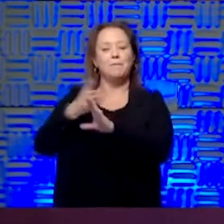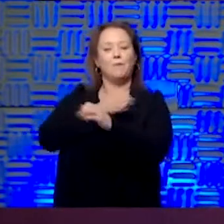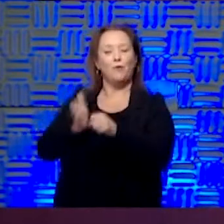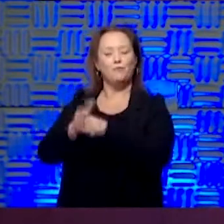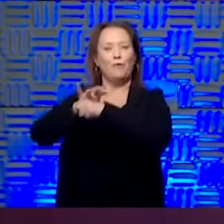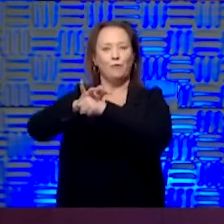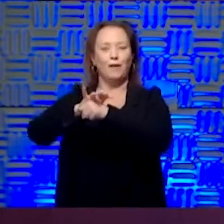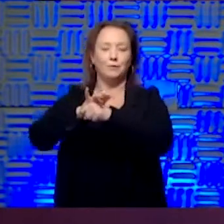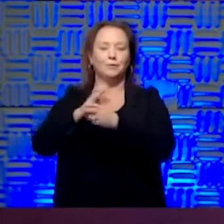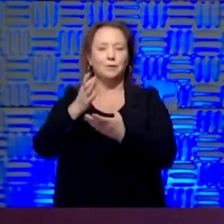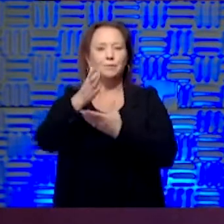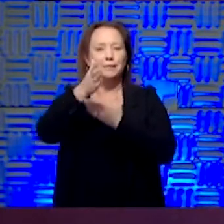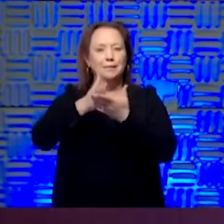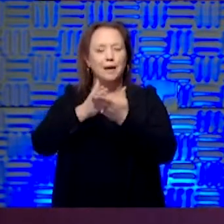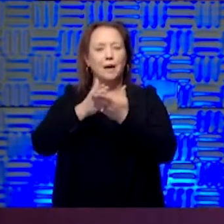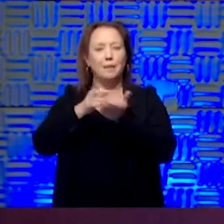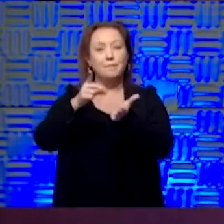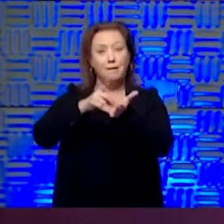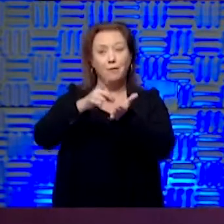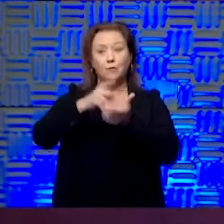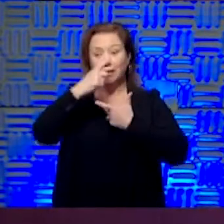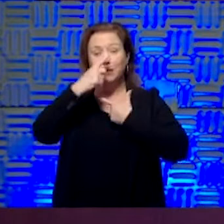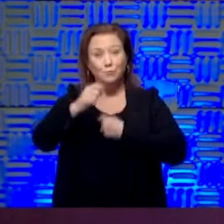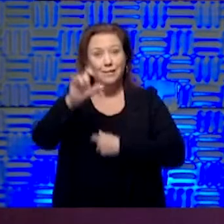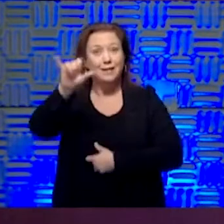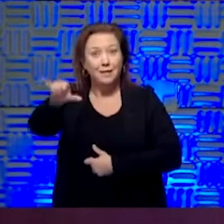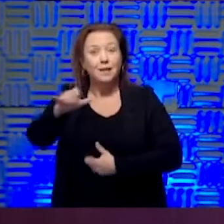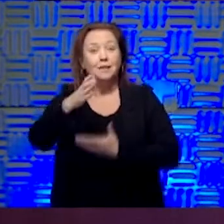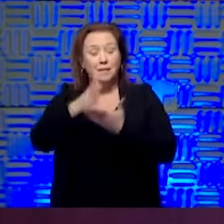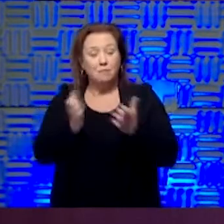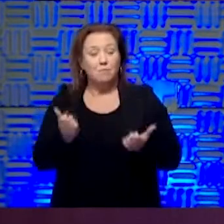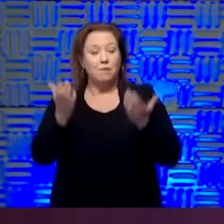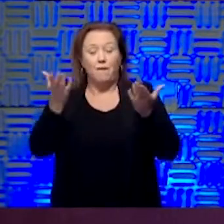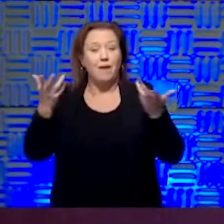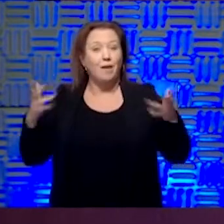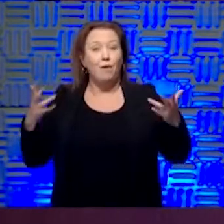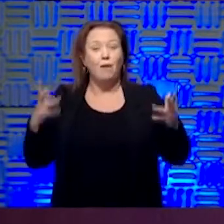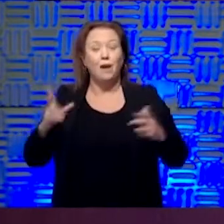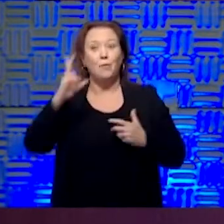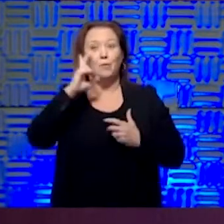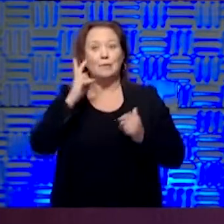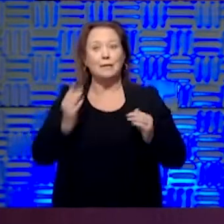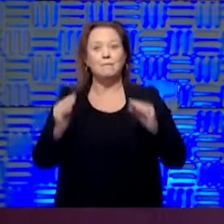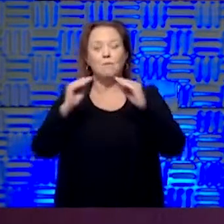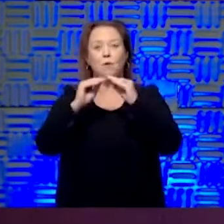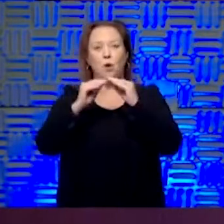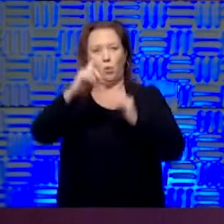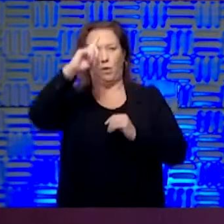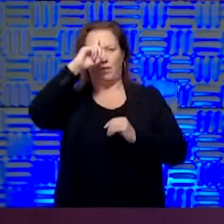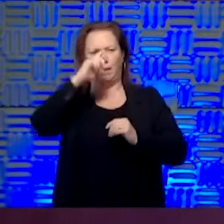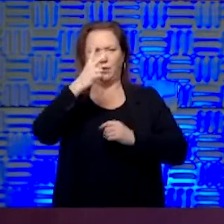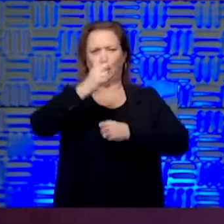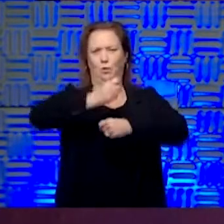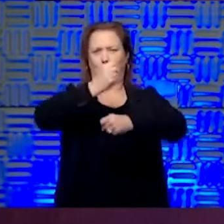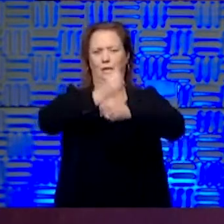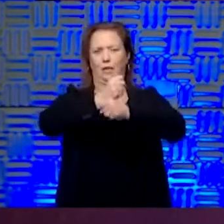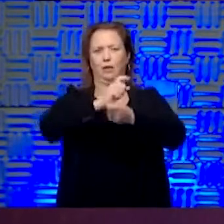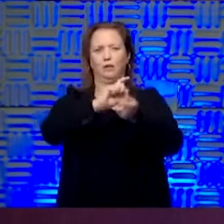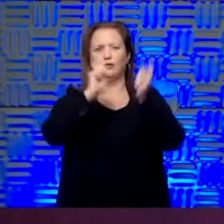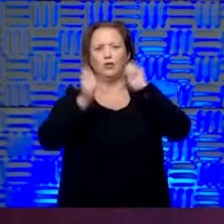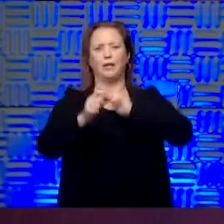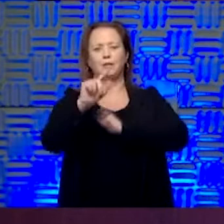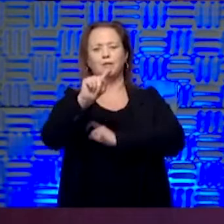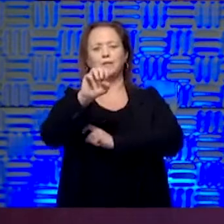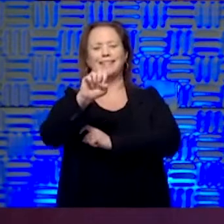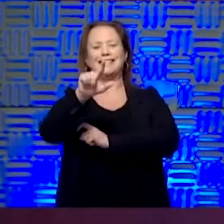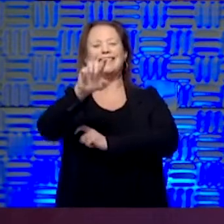were some providers that were interested in telehealth, some were providing it. I think we're seeing what we thought was going to be a two-year change to telehealth